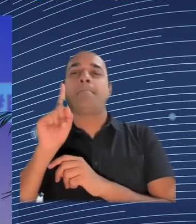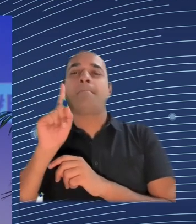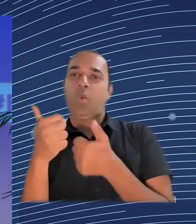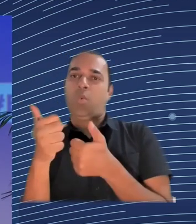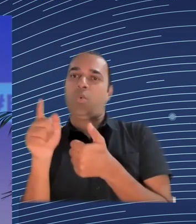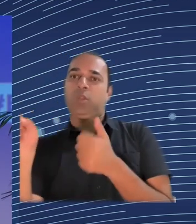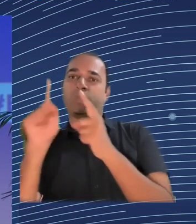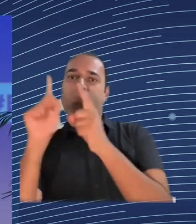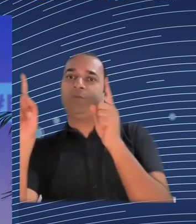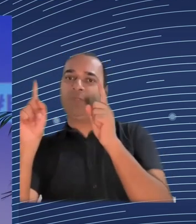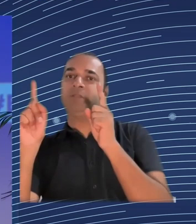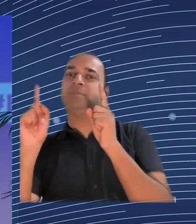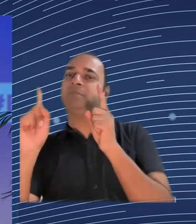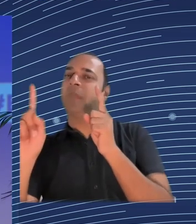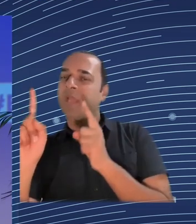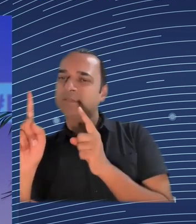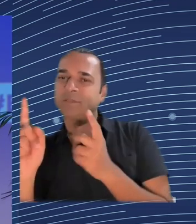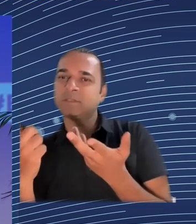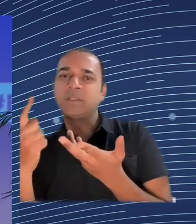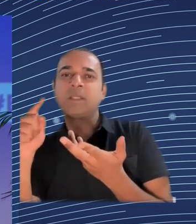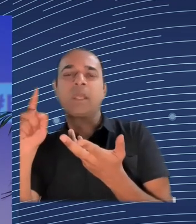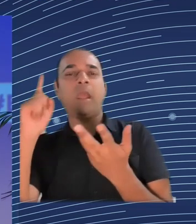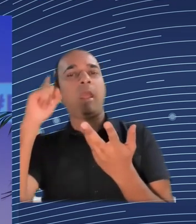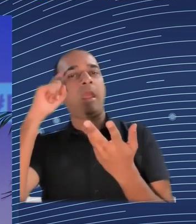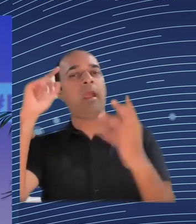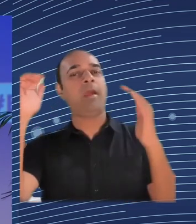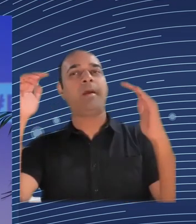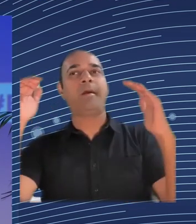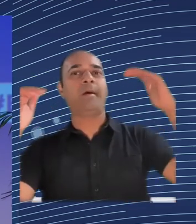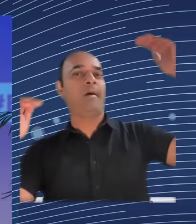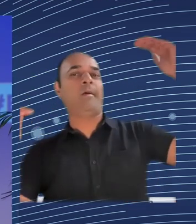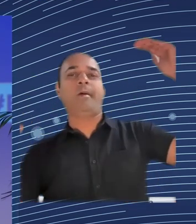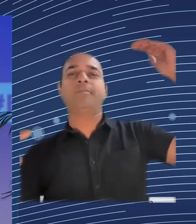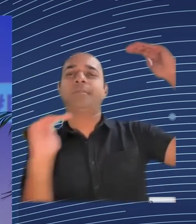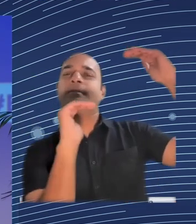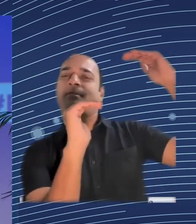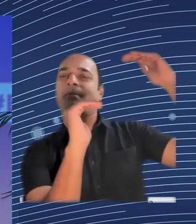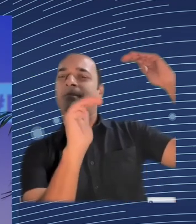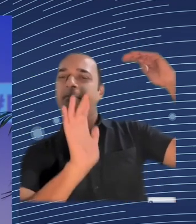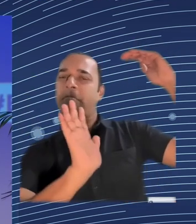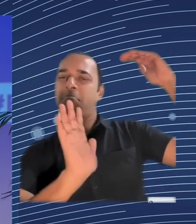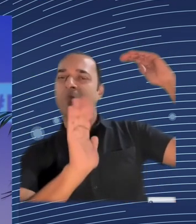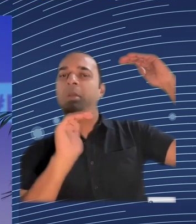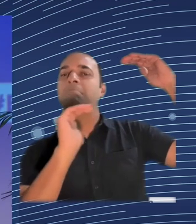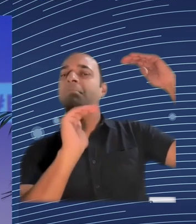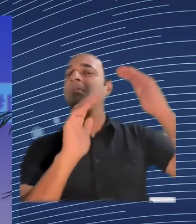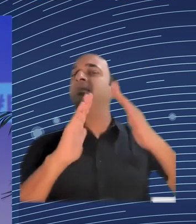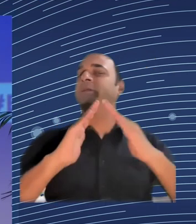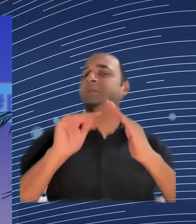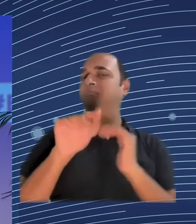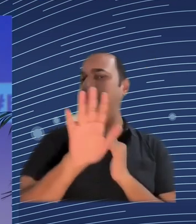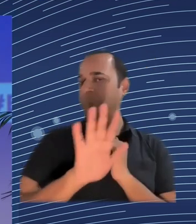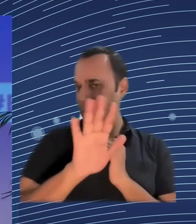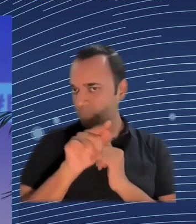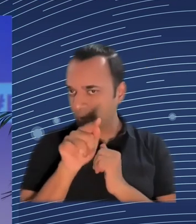advantages. It has a principle of partnership. It has the capacity to adapt over the cycle. But we need to simplify it and make it much more efficient.